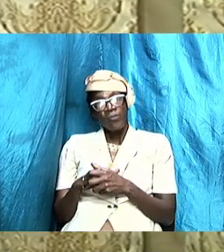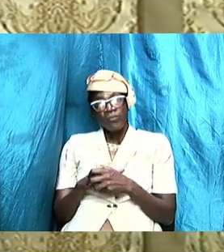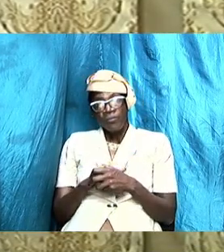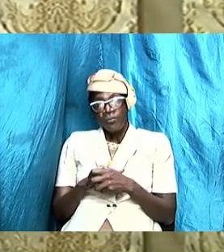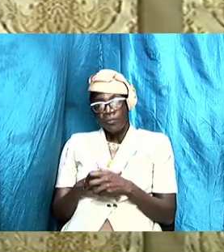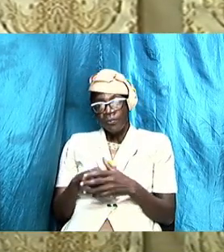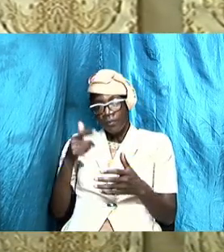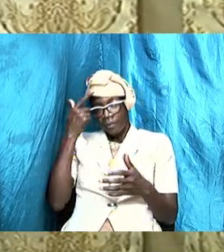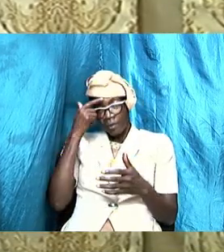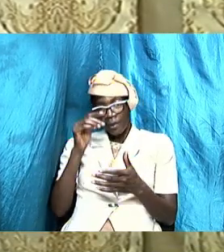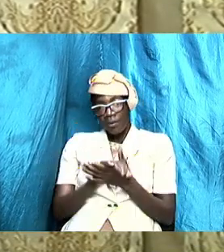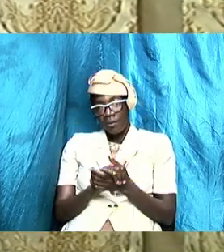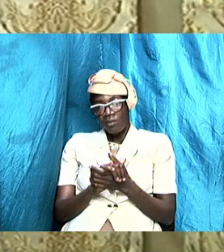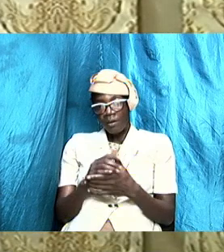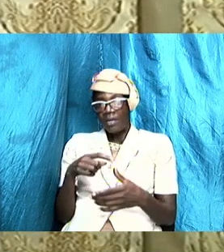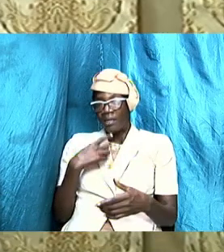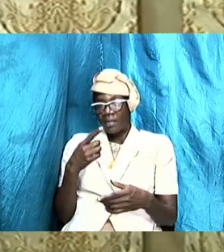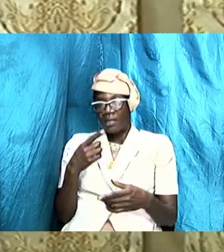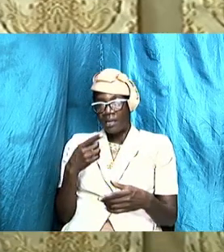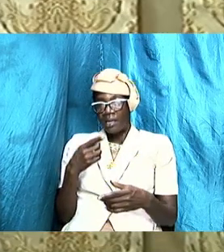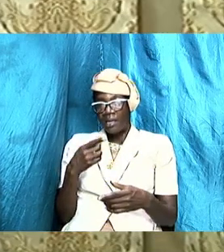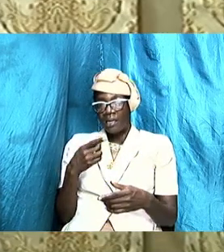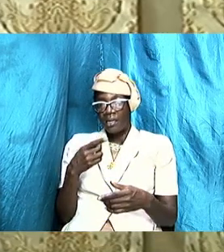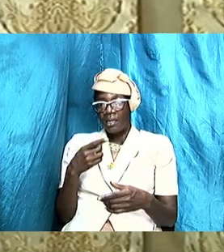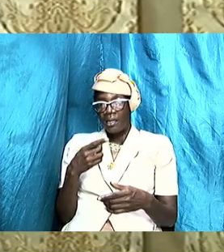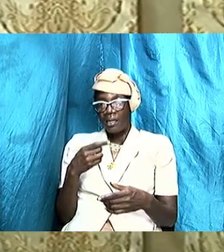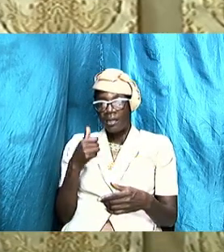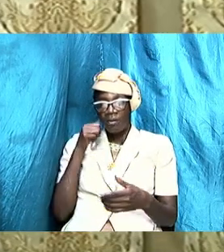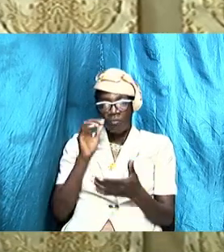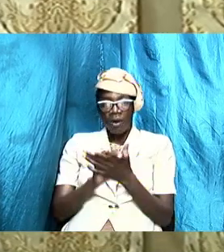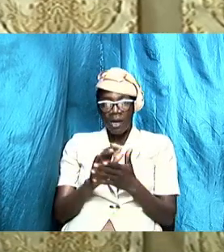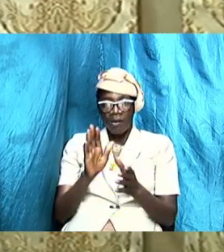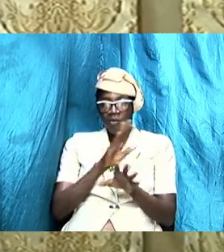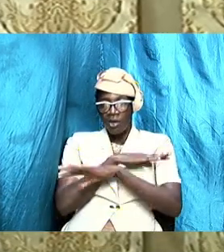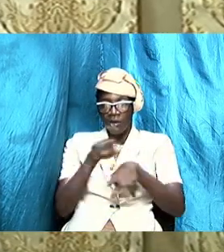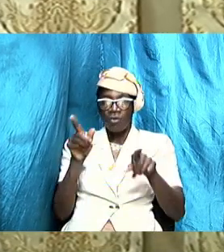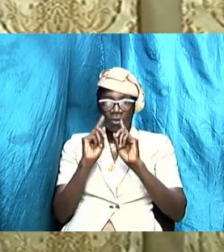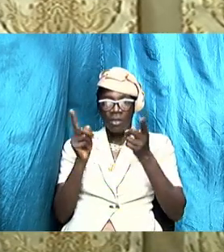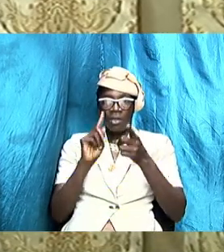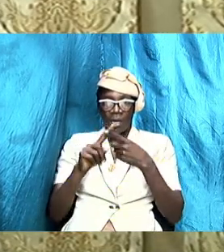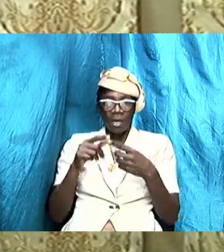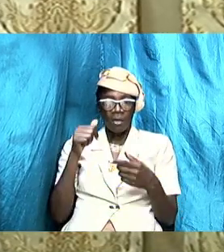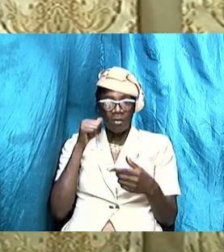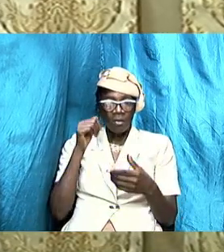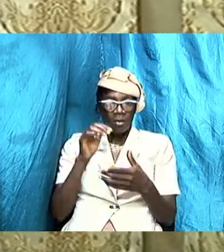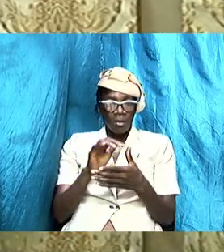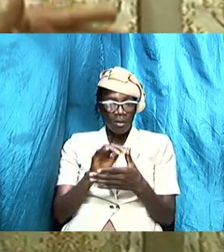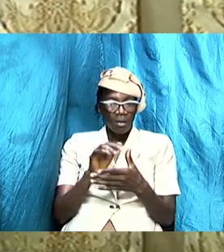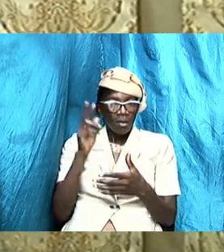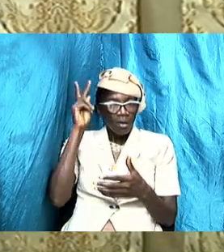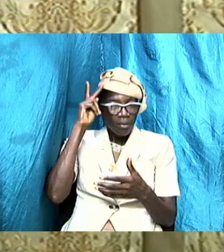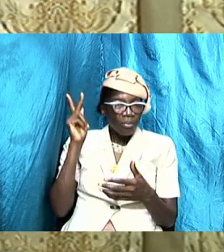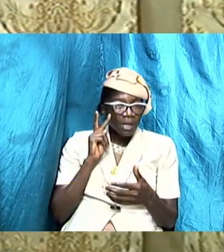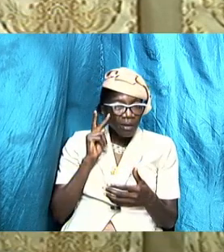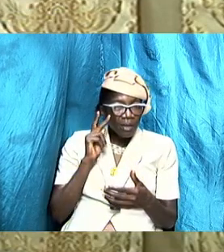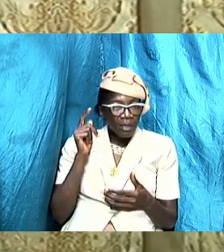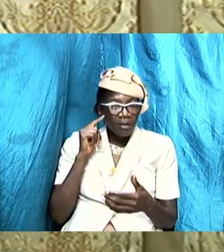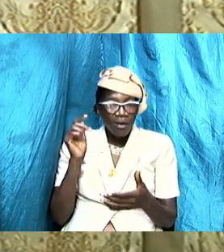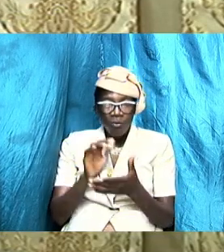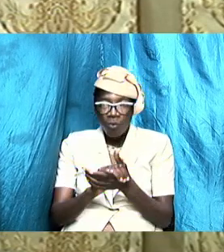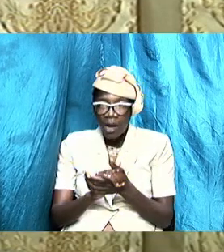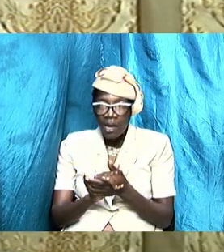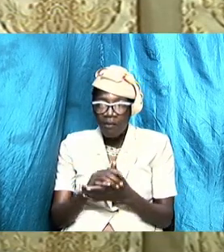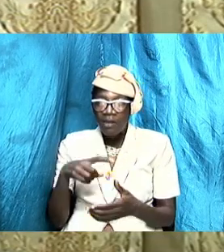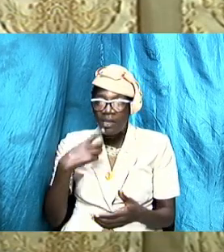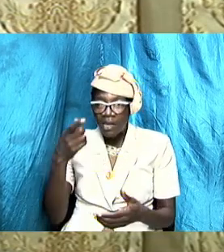the husband is telling the wife don't talk to your parents or the wife is telling the husband don't go deal with those